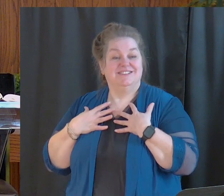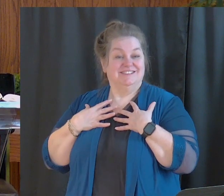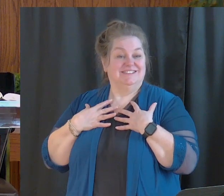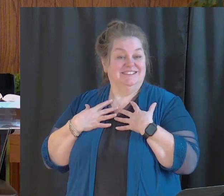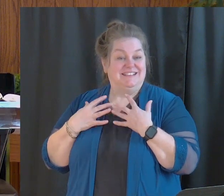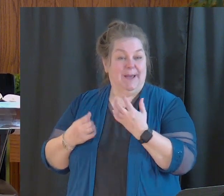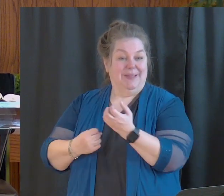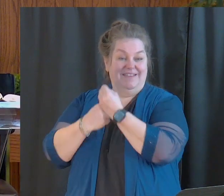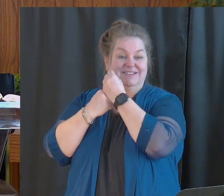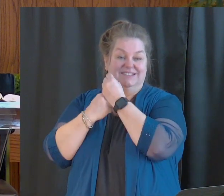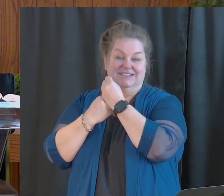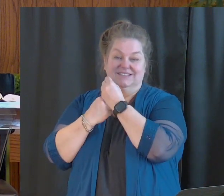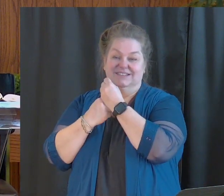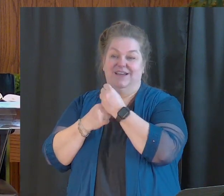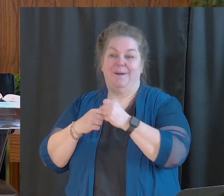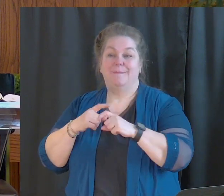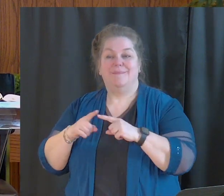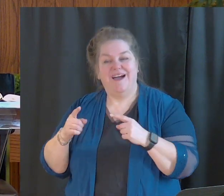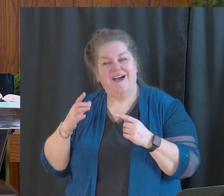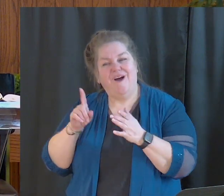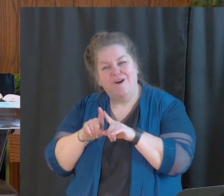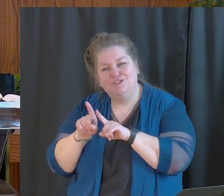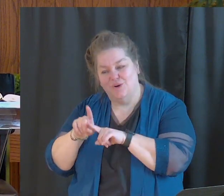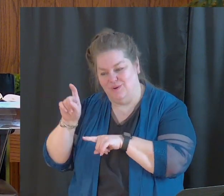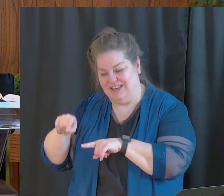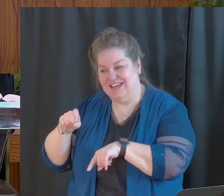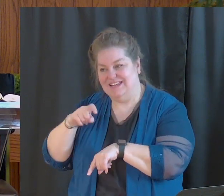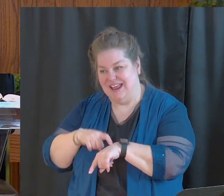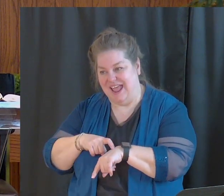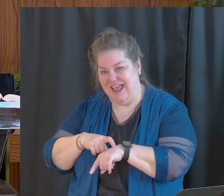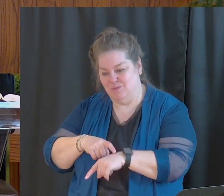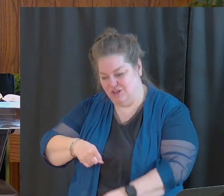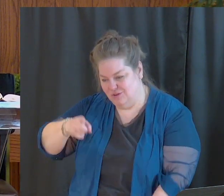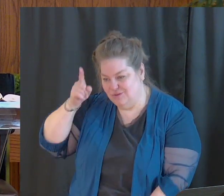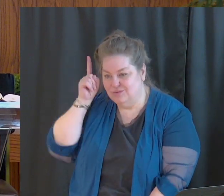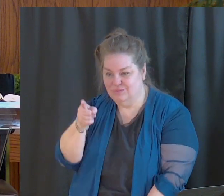But I believe there also are times when we've got to have truth.